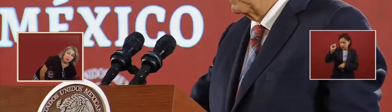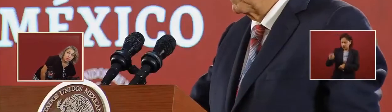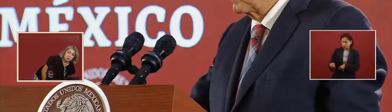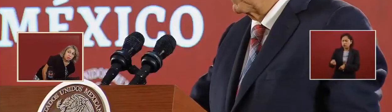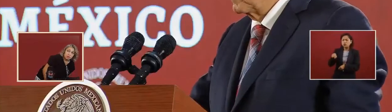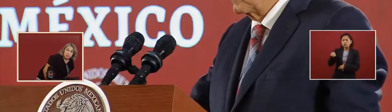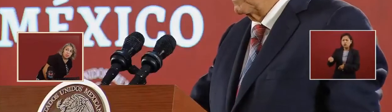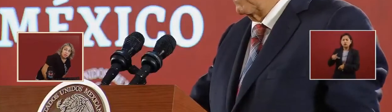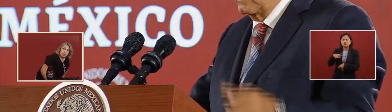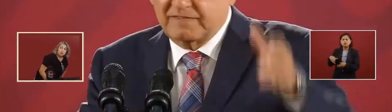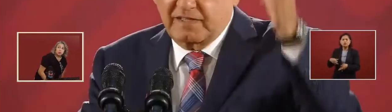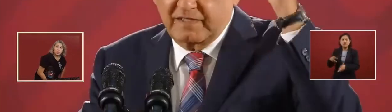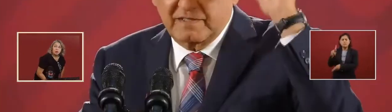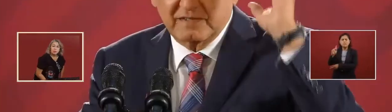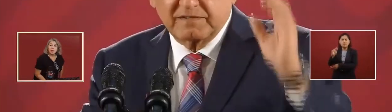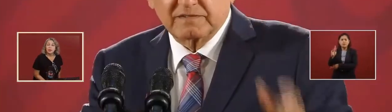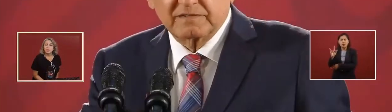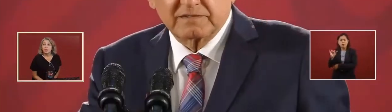there's